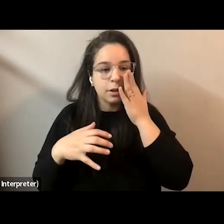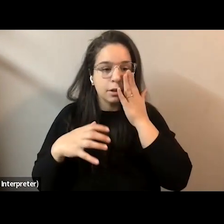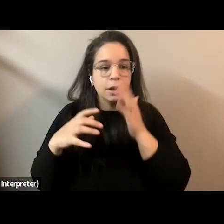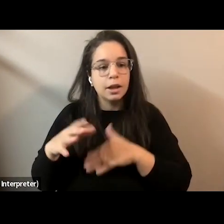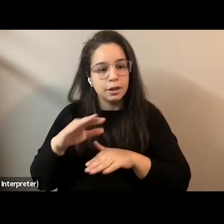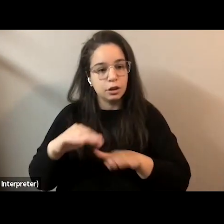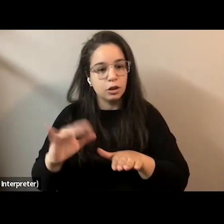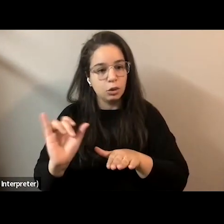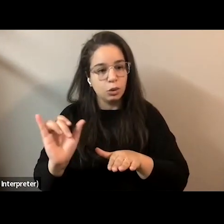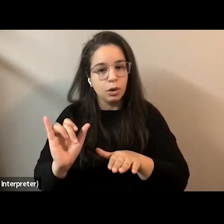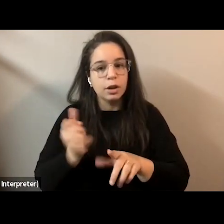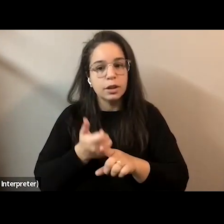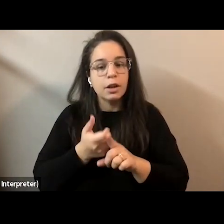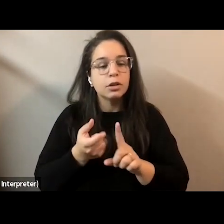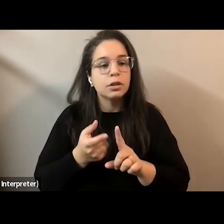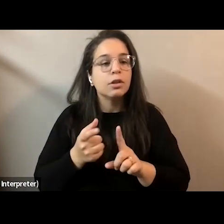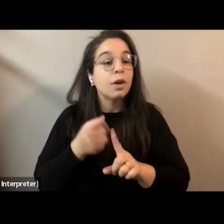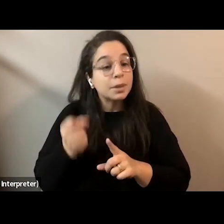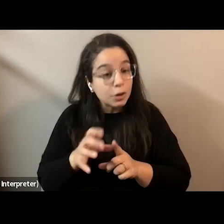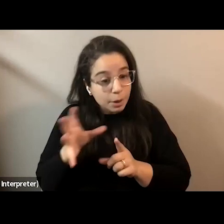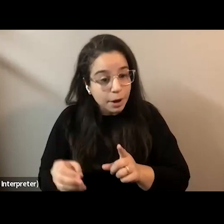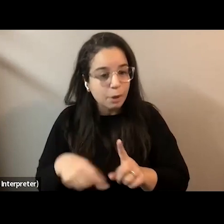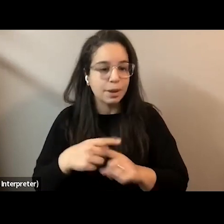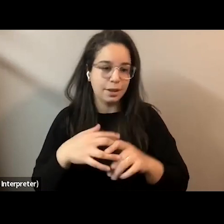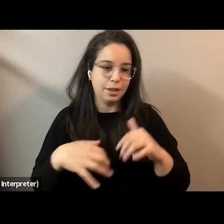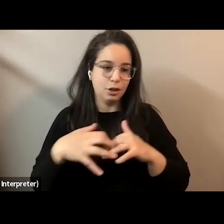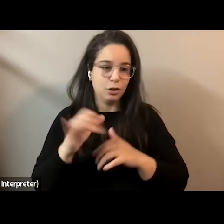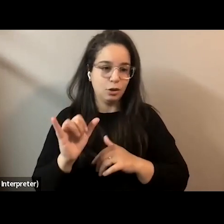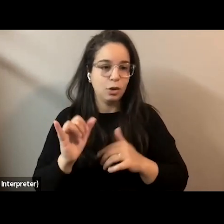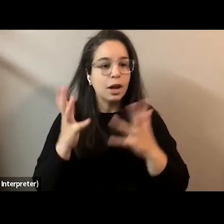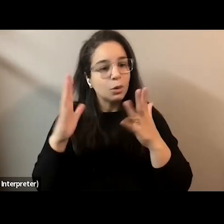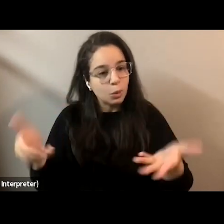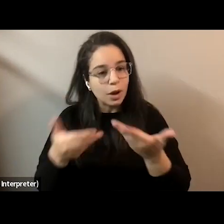of mixed race from South America. Please help me to welcome the amazing Sharon.